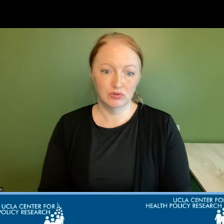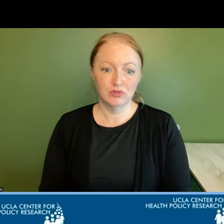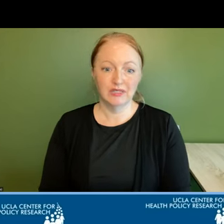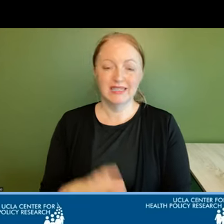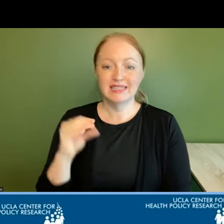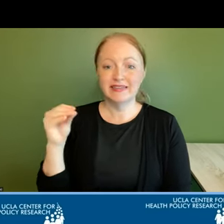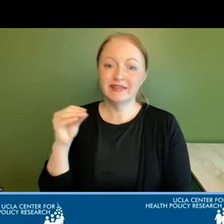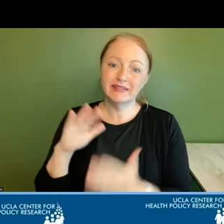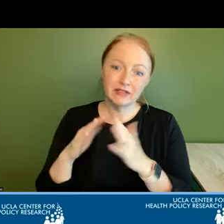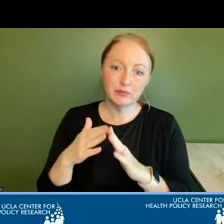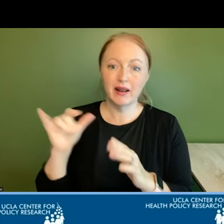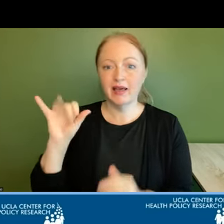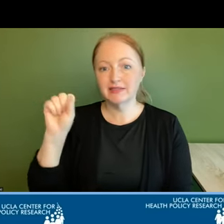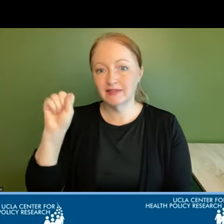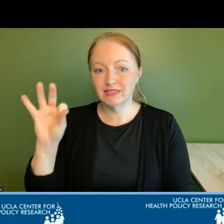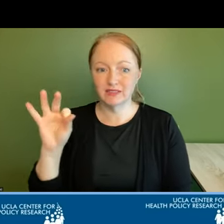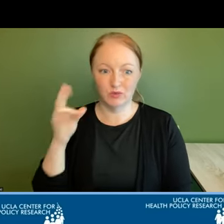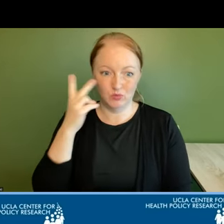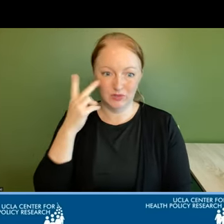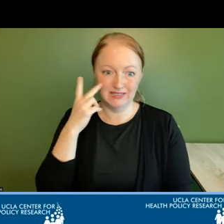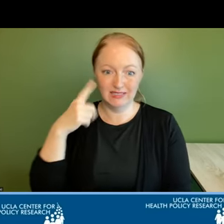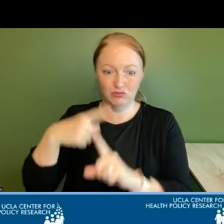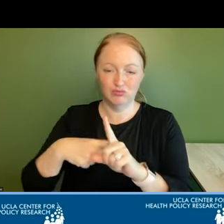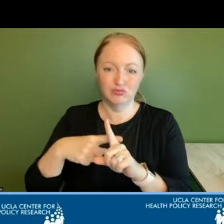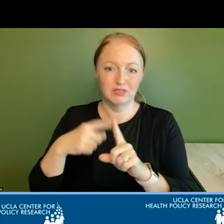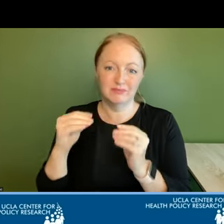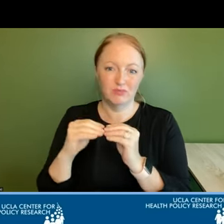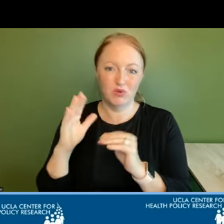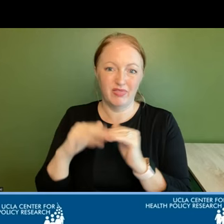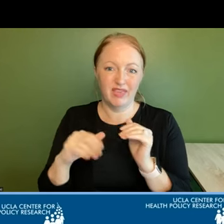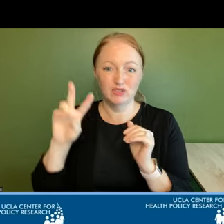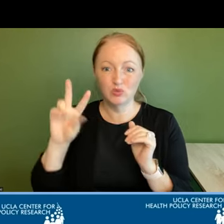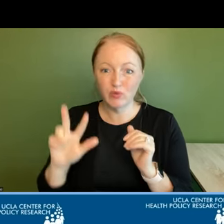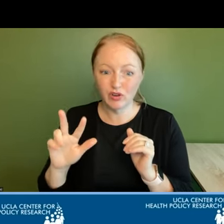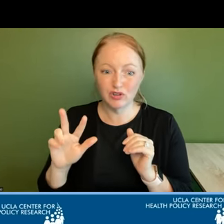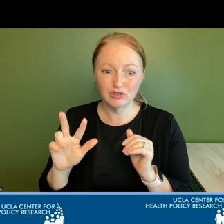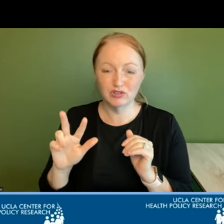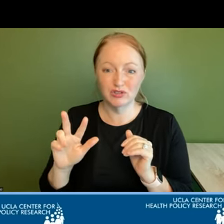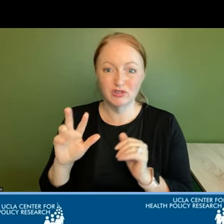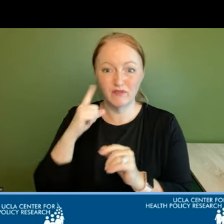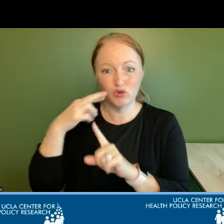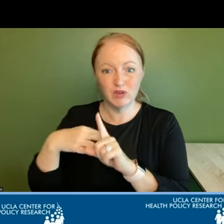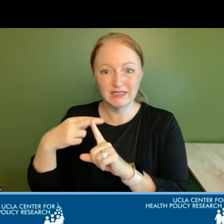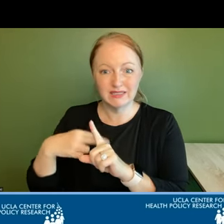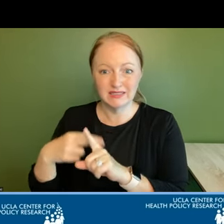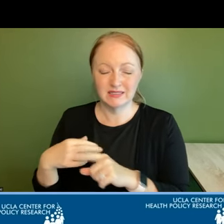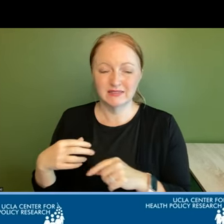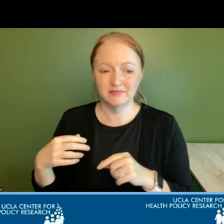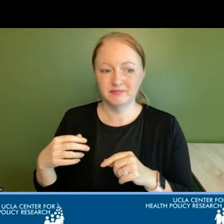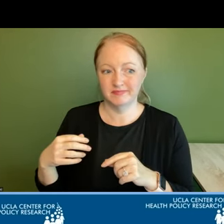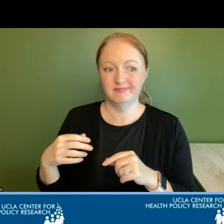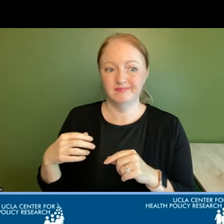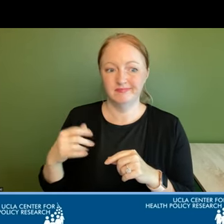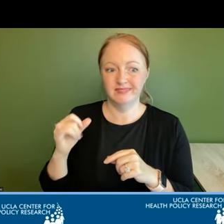urban area such as san francisco we see that rent takes up more than two-thirds of their budget and if that